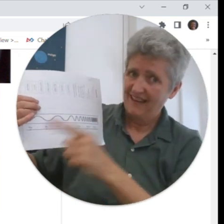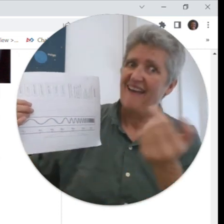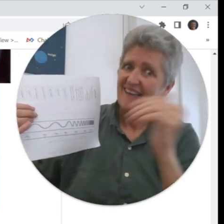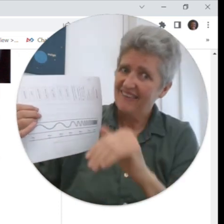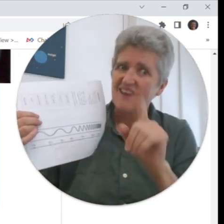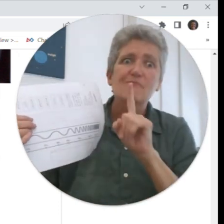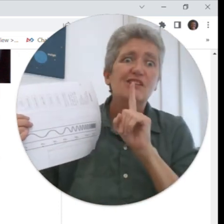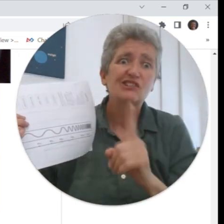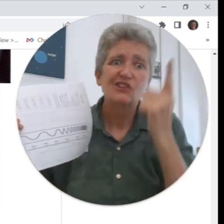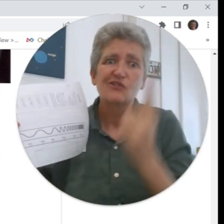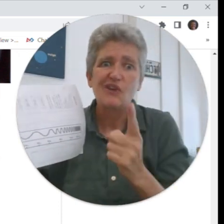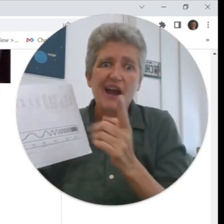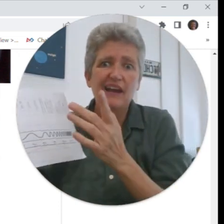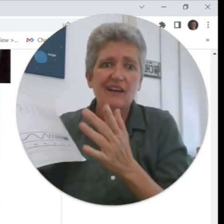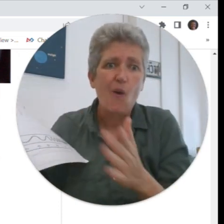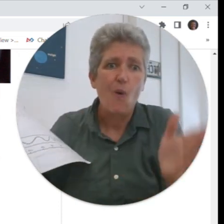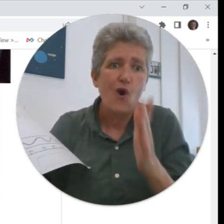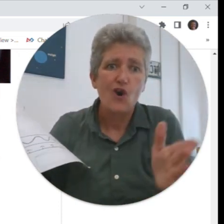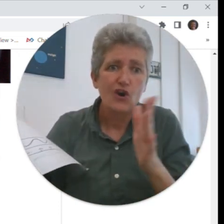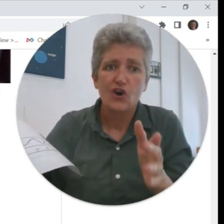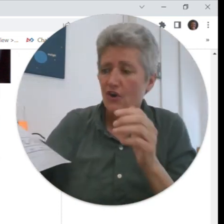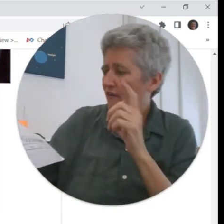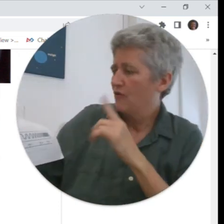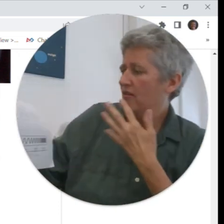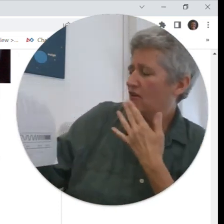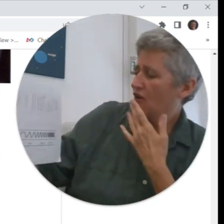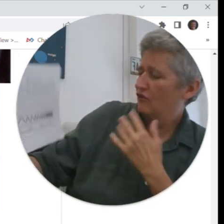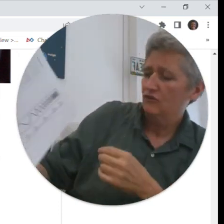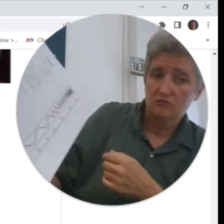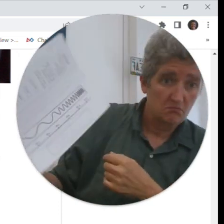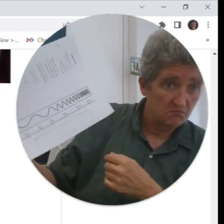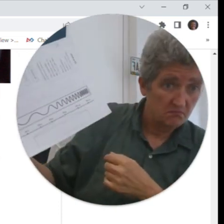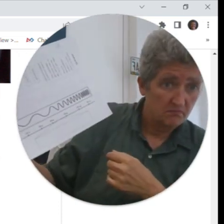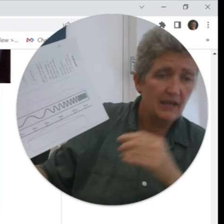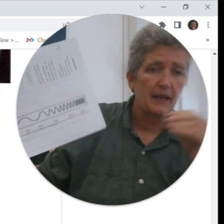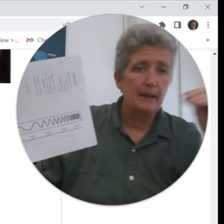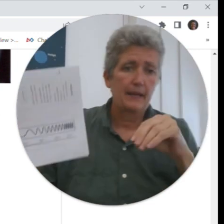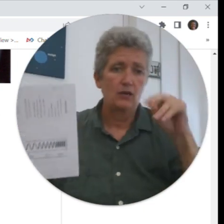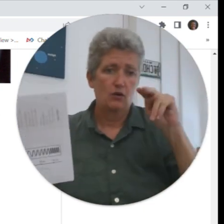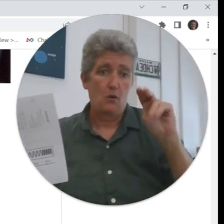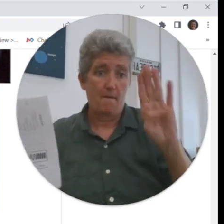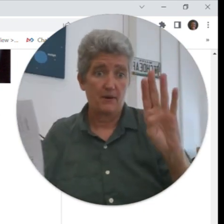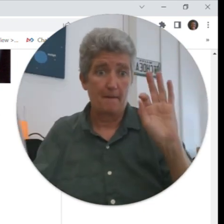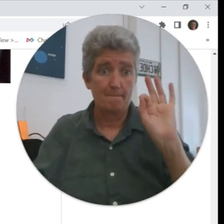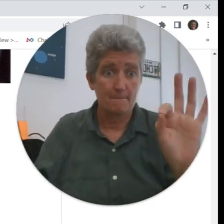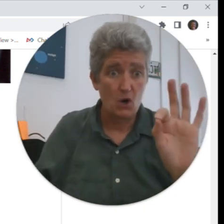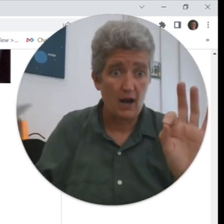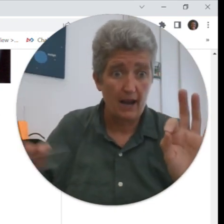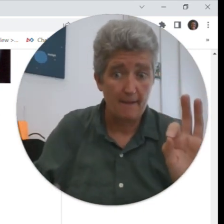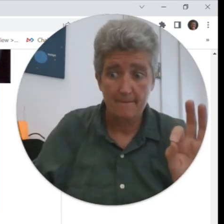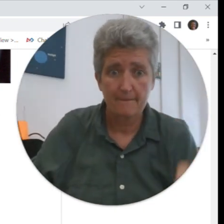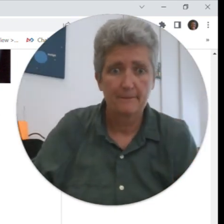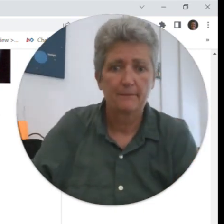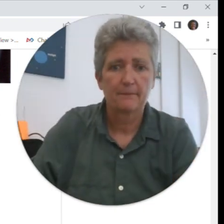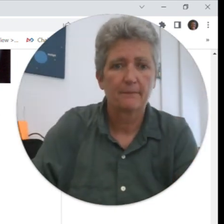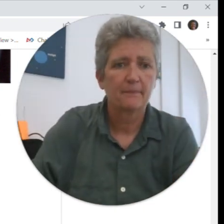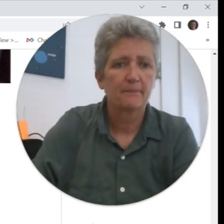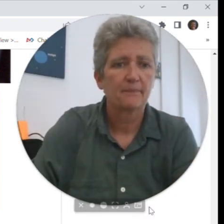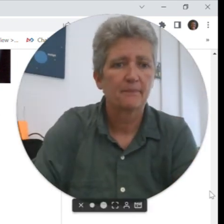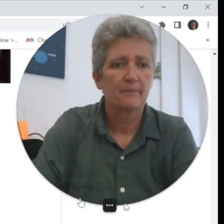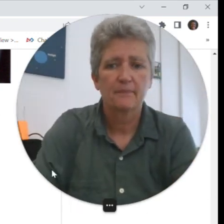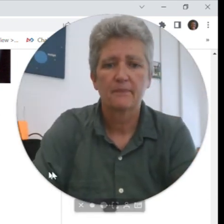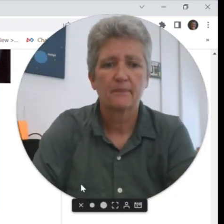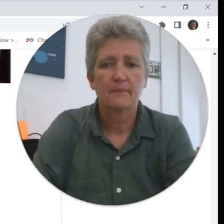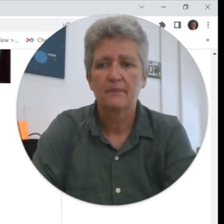visible light the rainbow there and make sure you have those in order and you can color it make it look nice